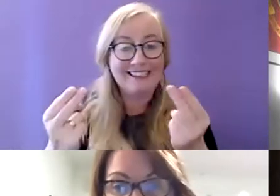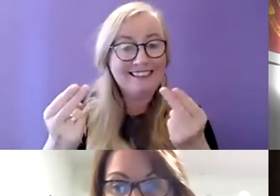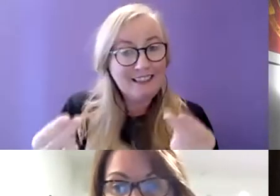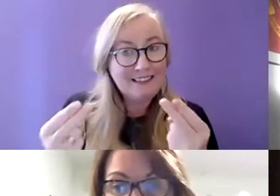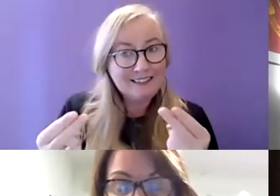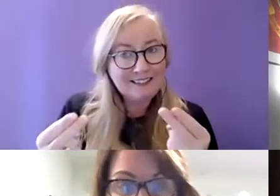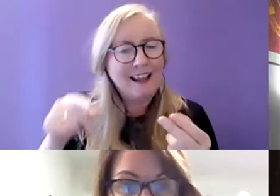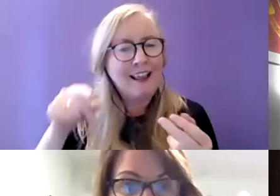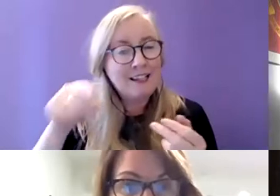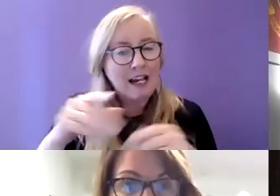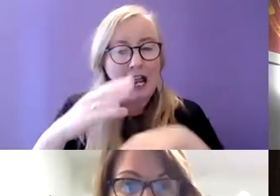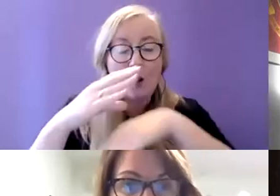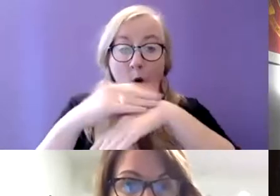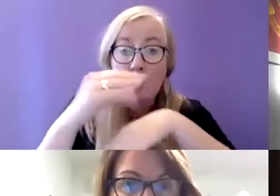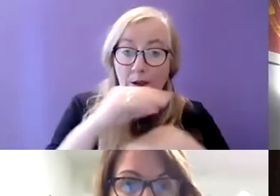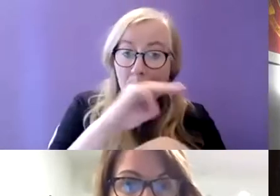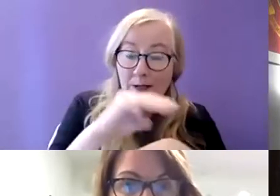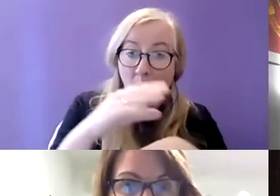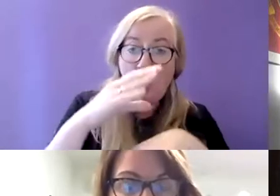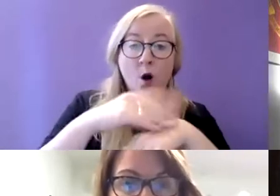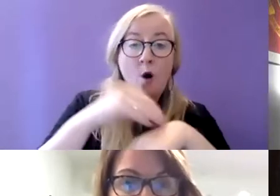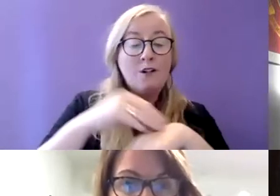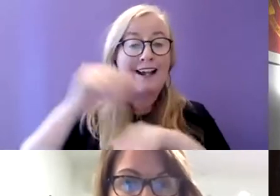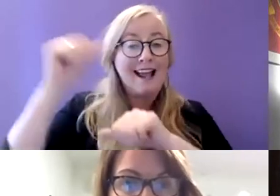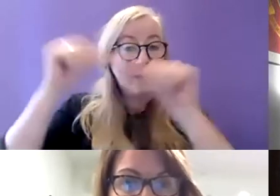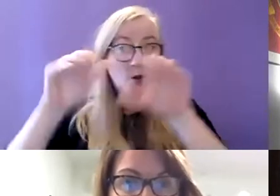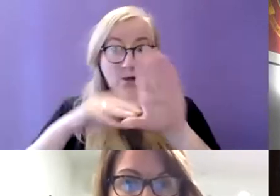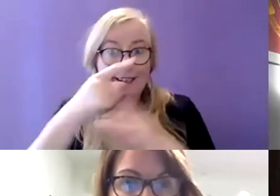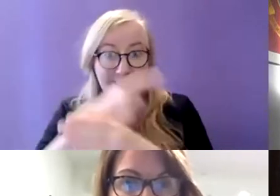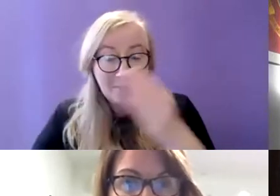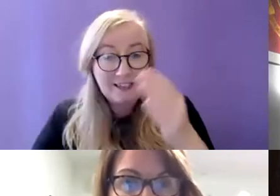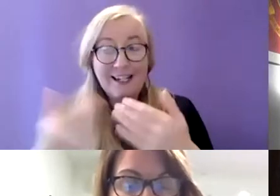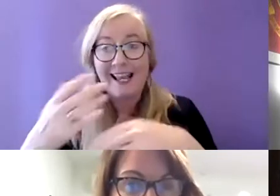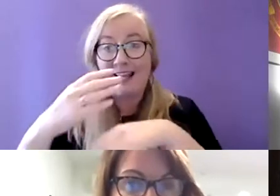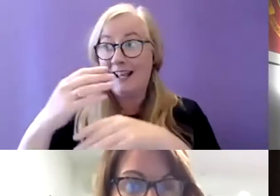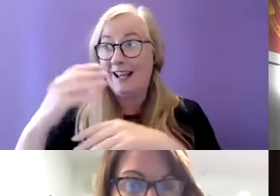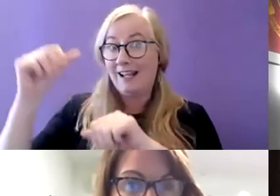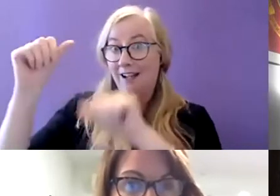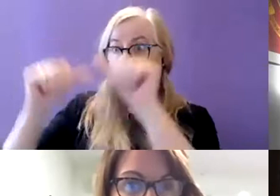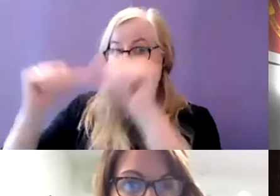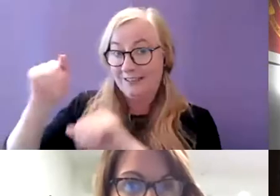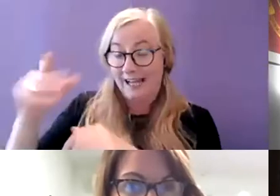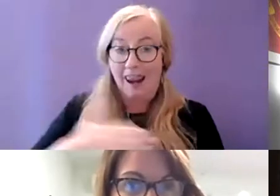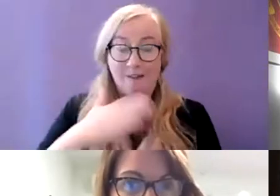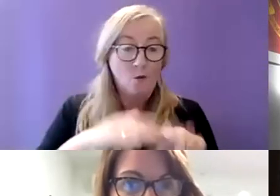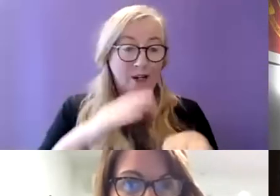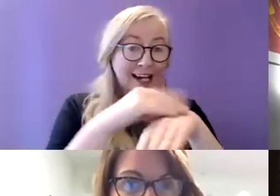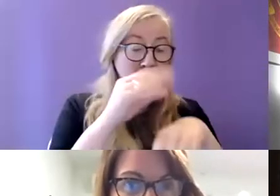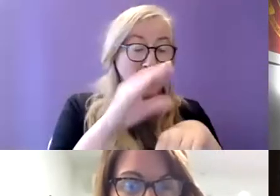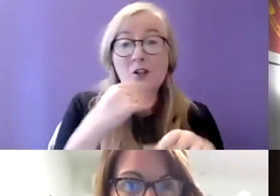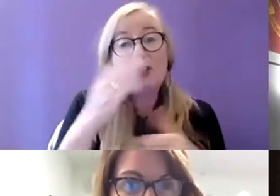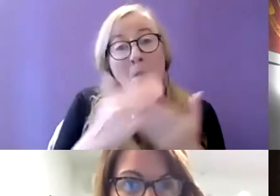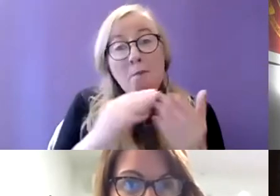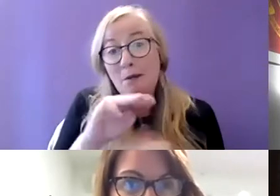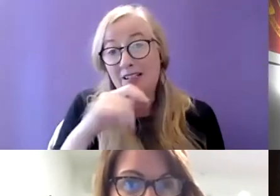incorporating older people older adults with intellectual disability living with aging parents for some they may not see that as a housing need